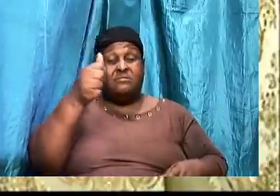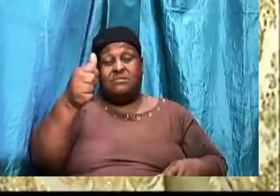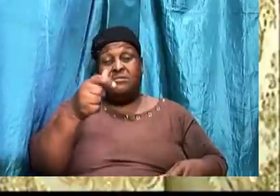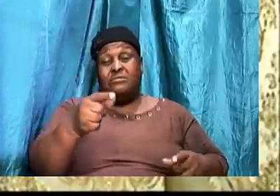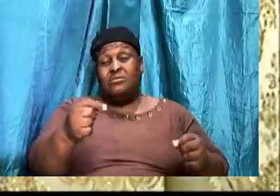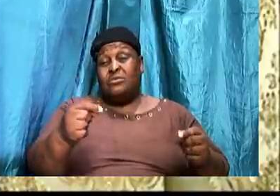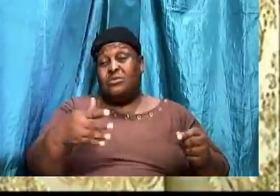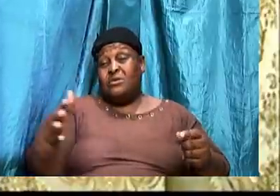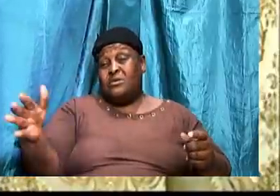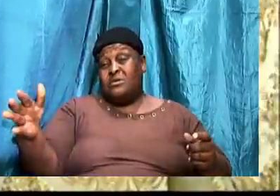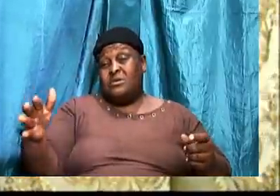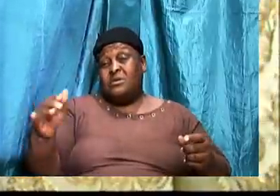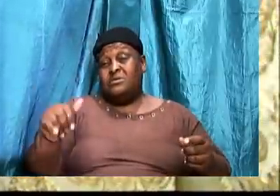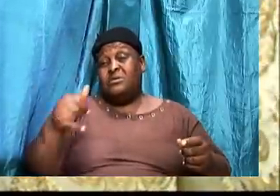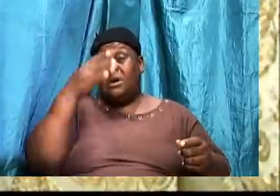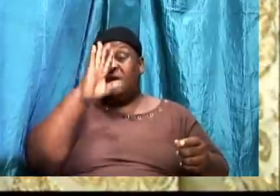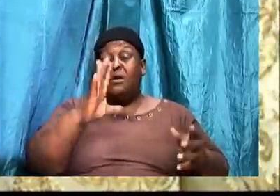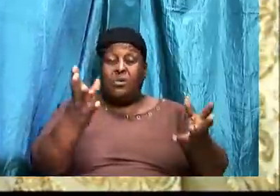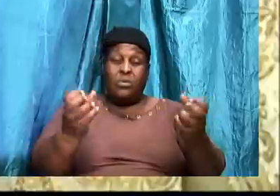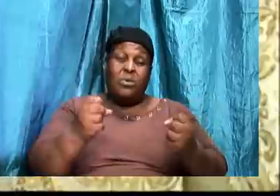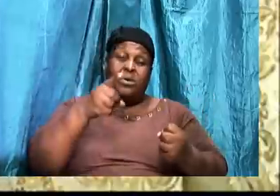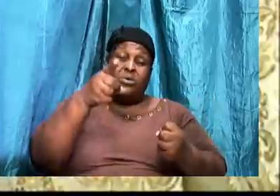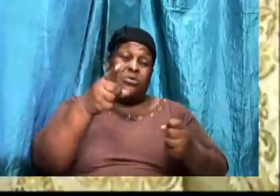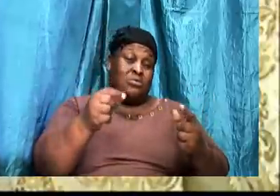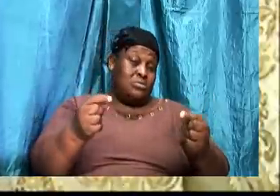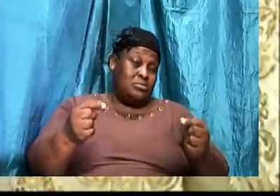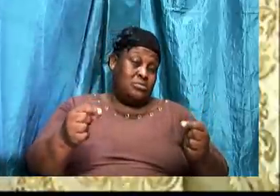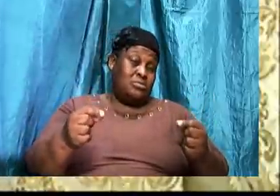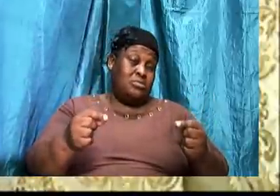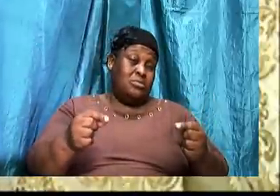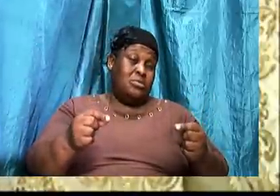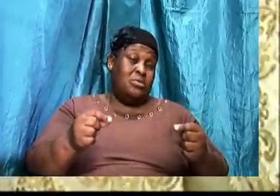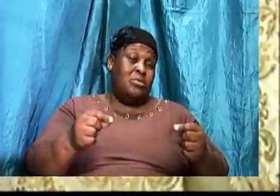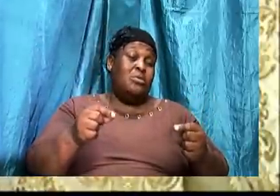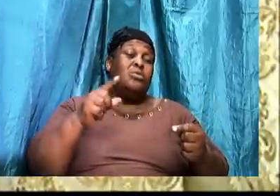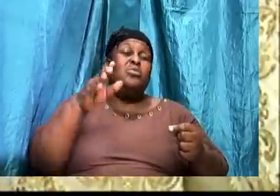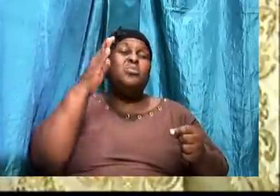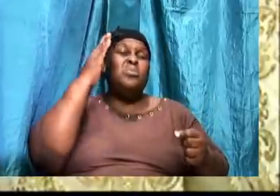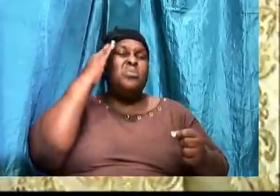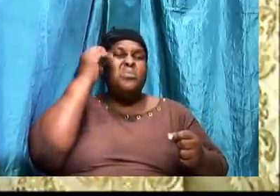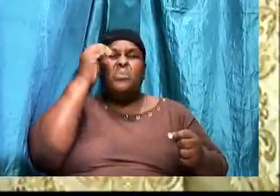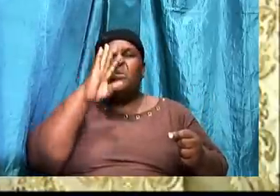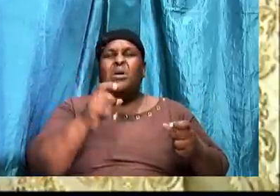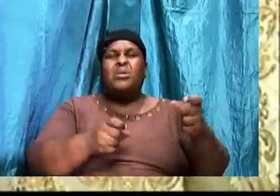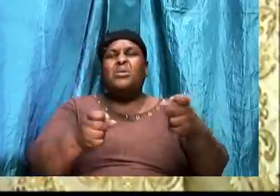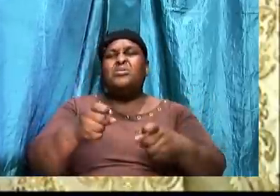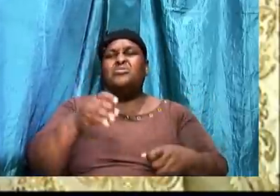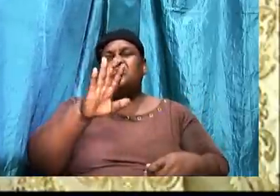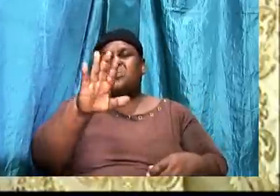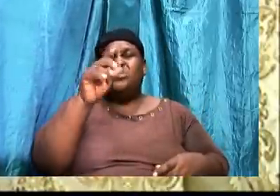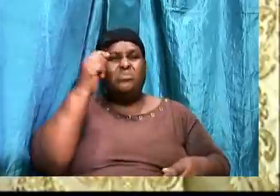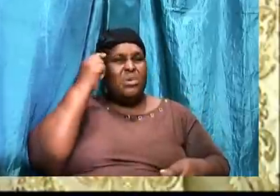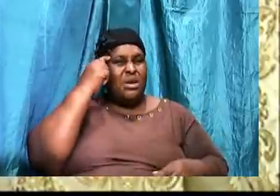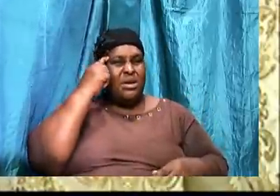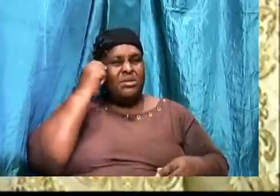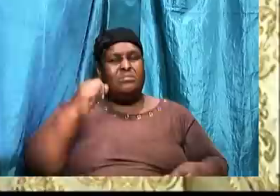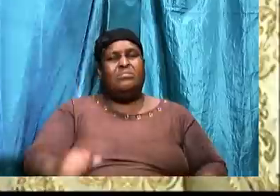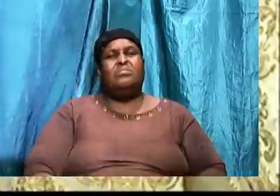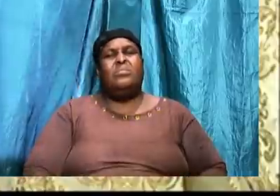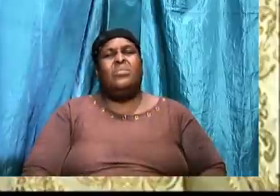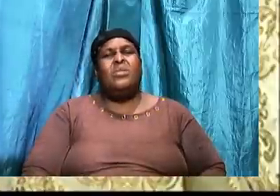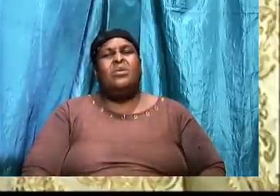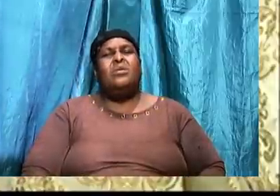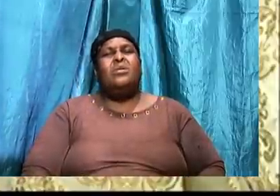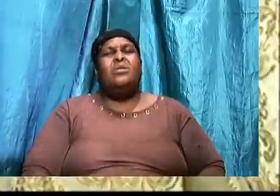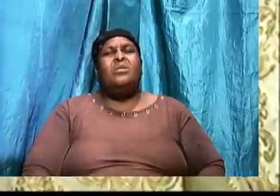of your mind. We said that we should, how should we guard against the attack on the